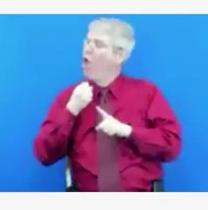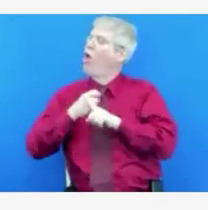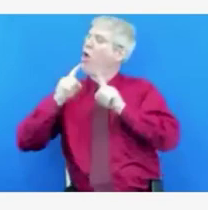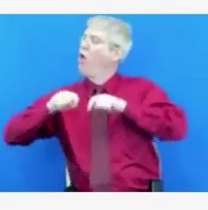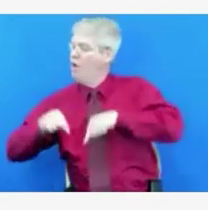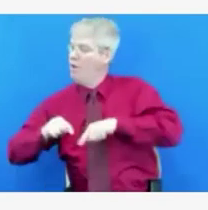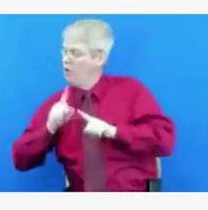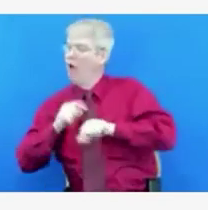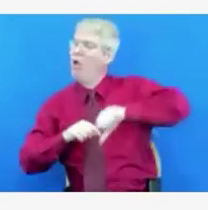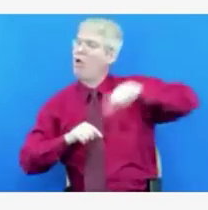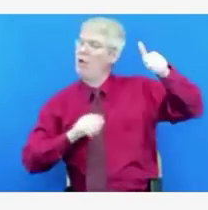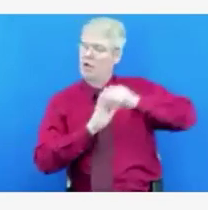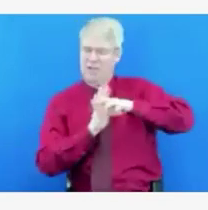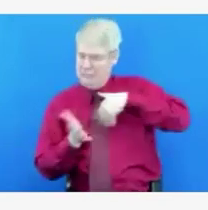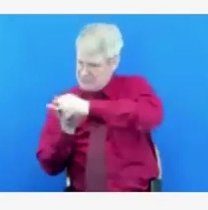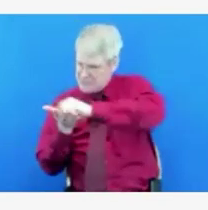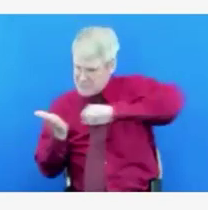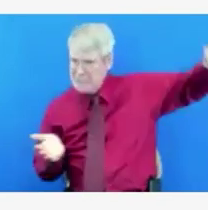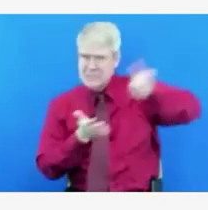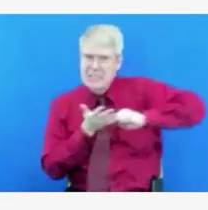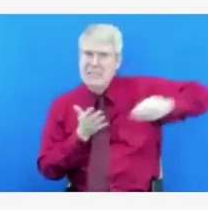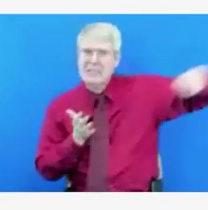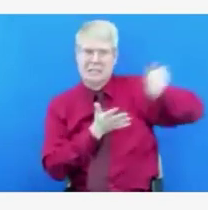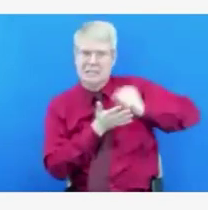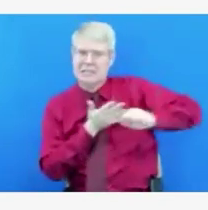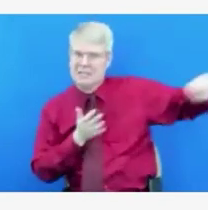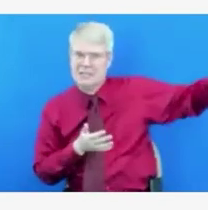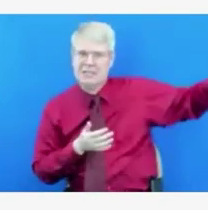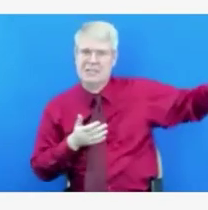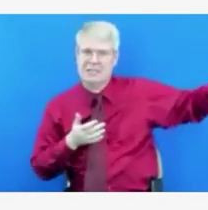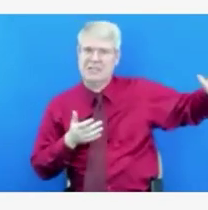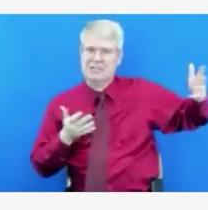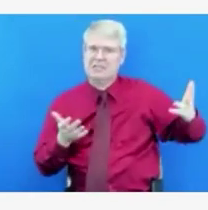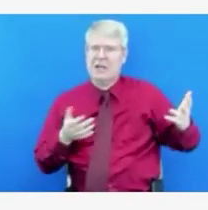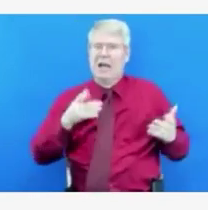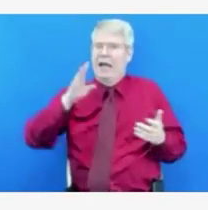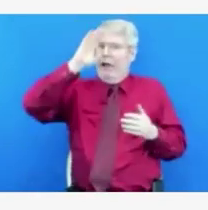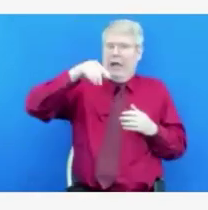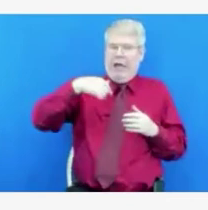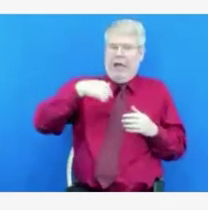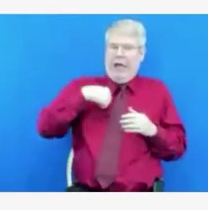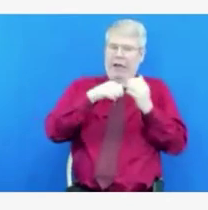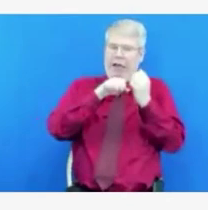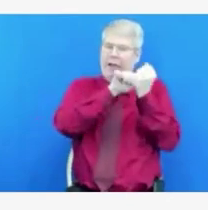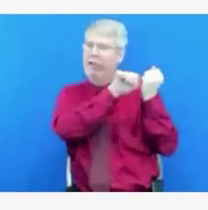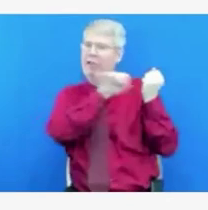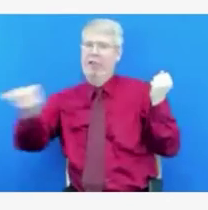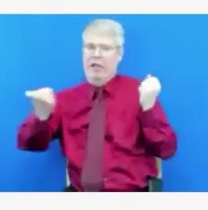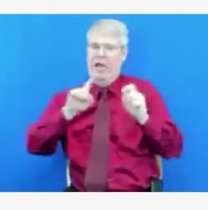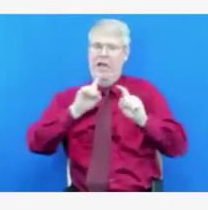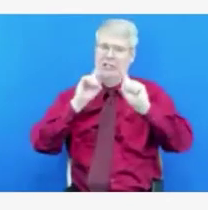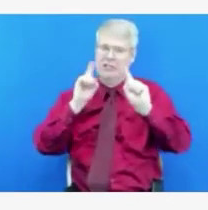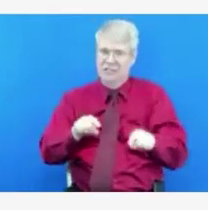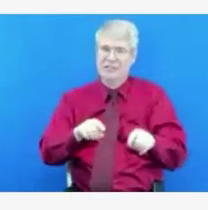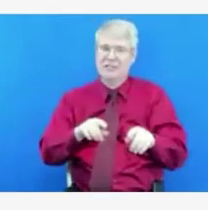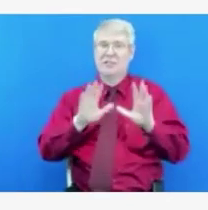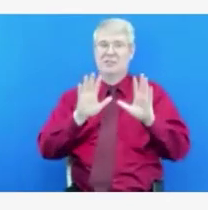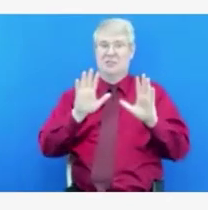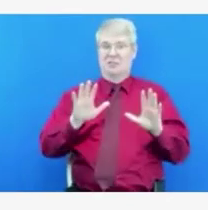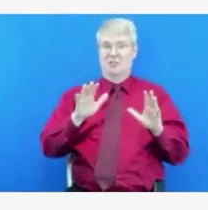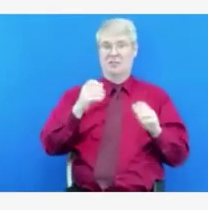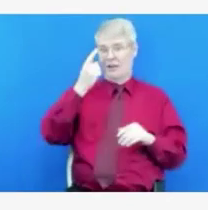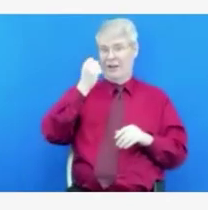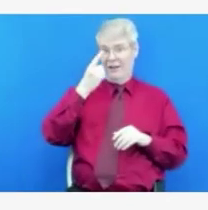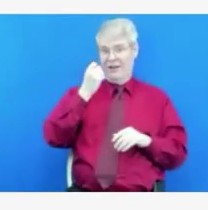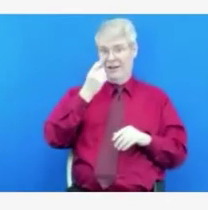is that I'm hesitant to overlay our case counts on top of that projection at this point until we are more